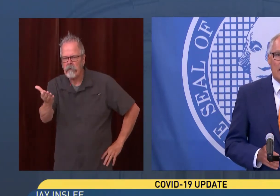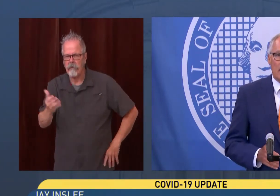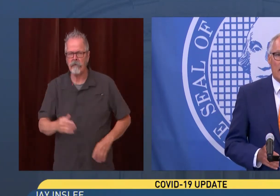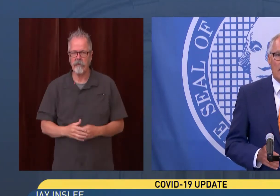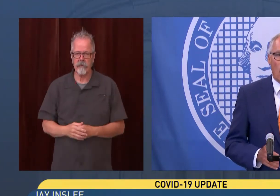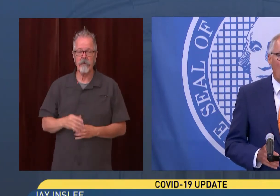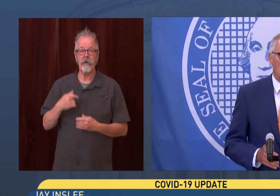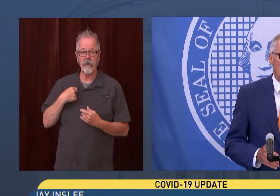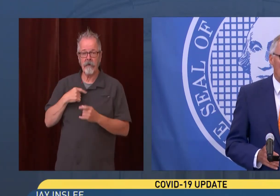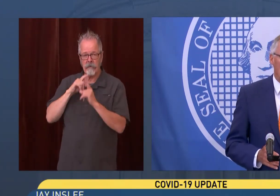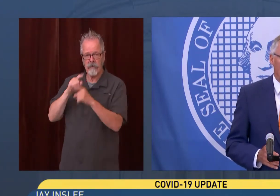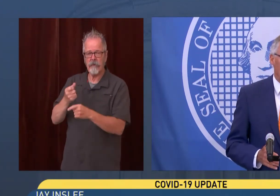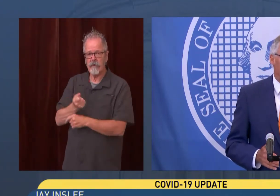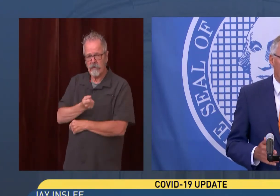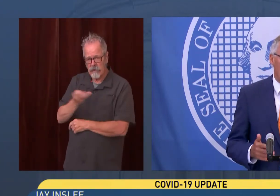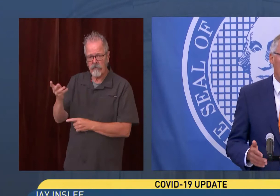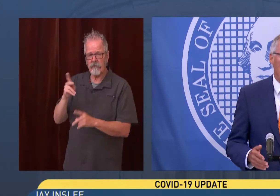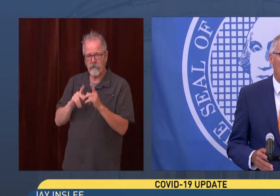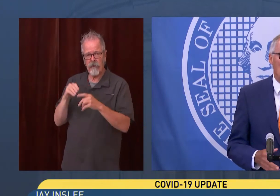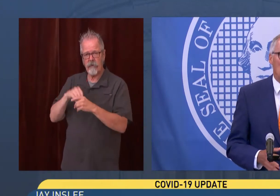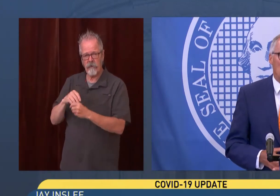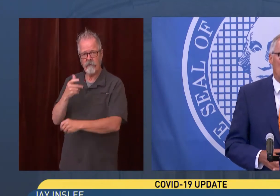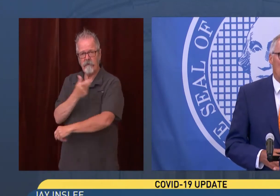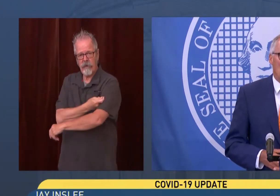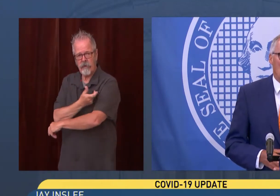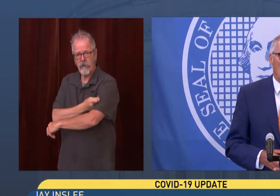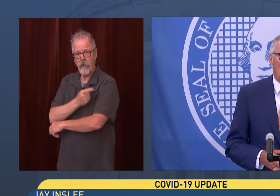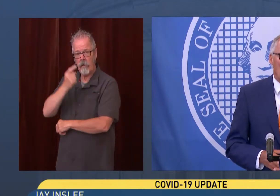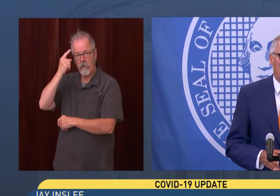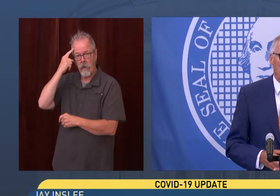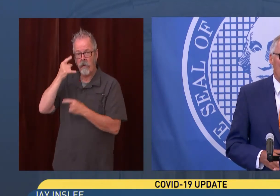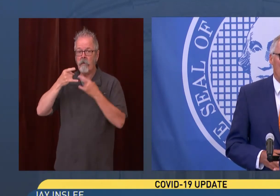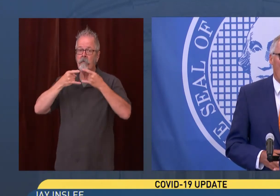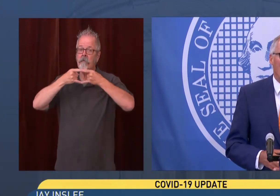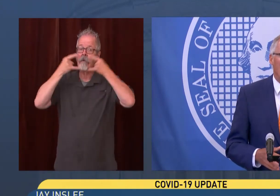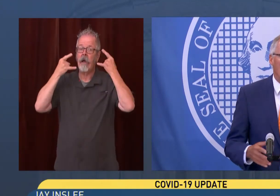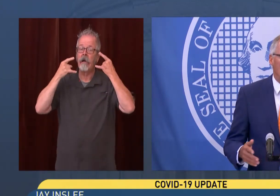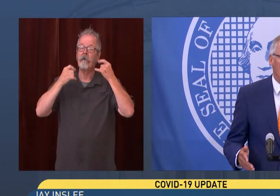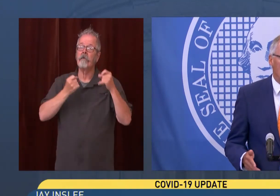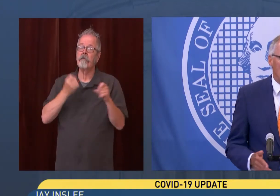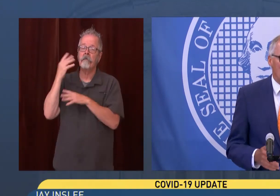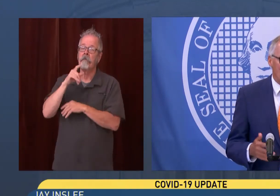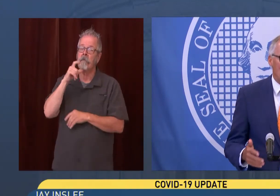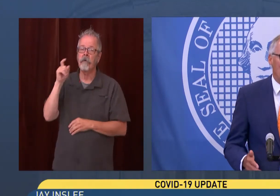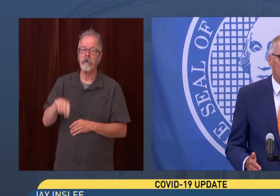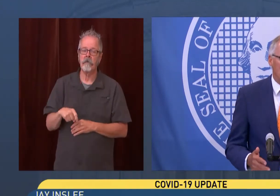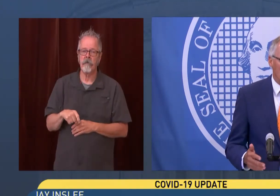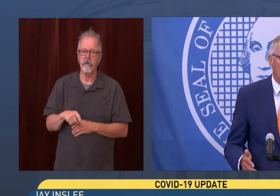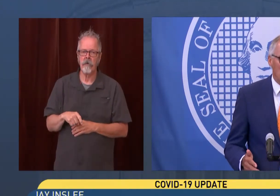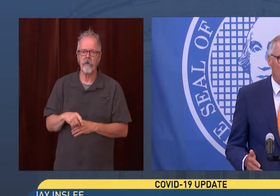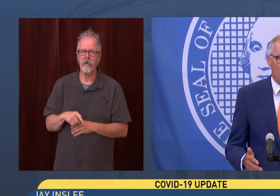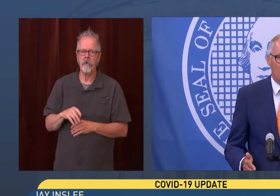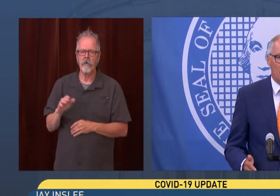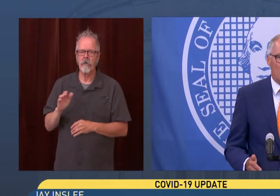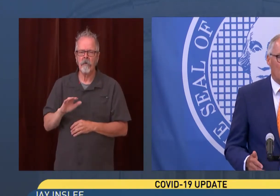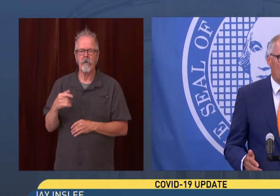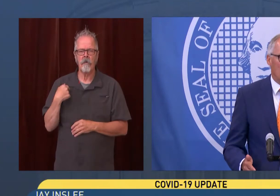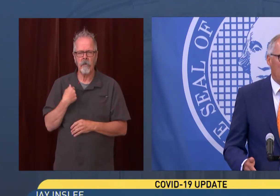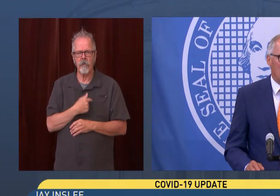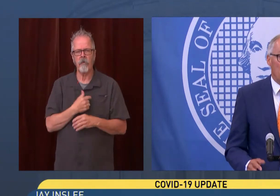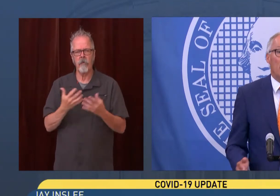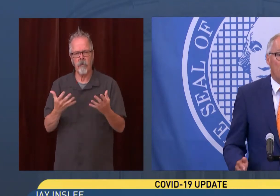in the hopes that they'd be free from wearing a mask. Well, we want them to essentially continue that